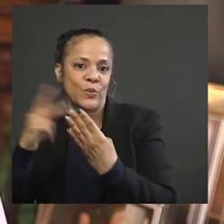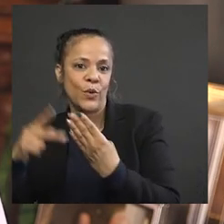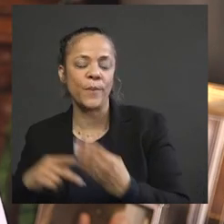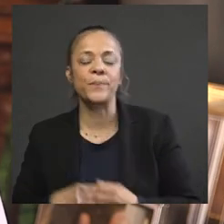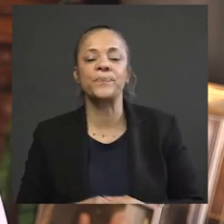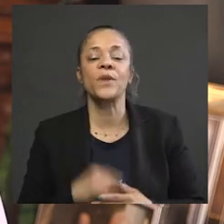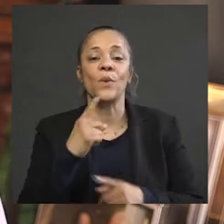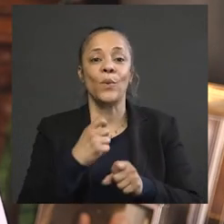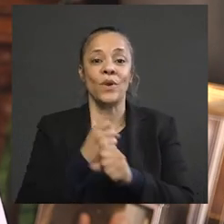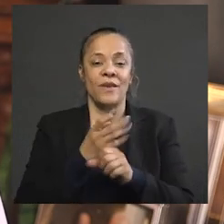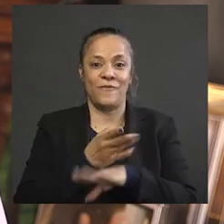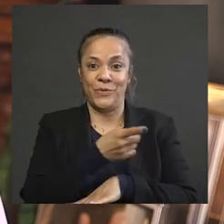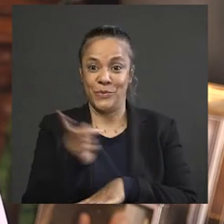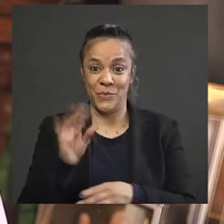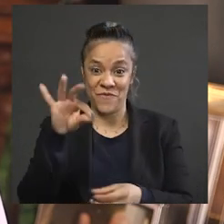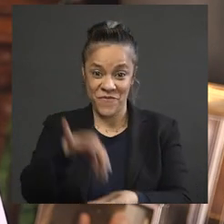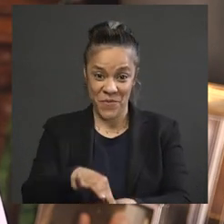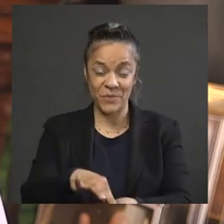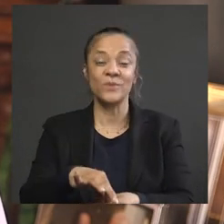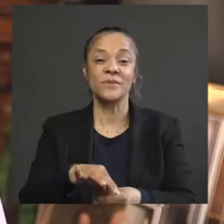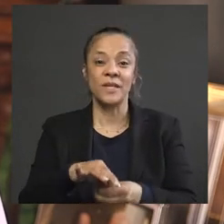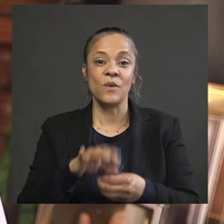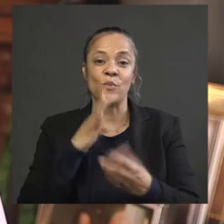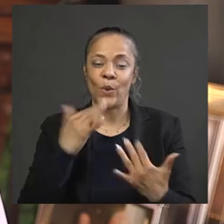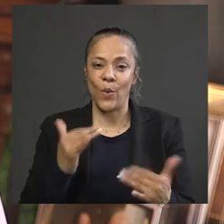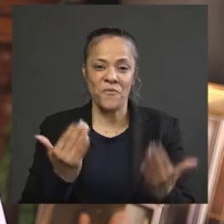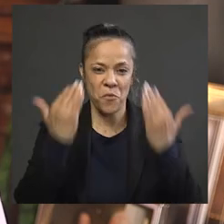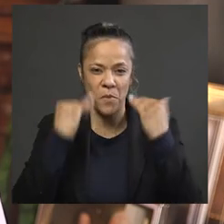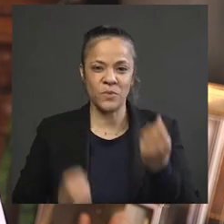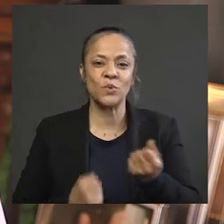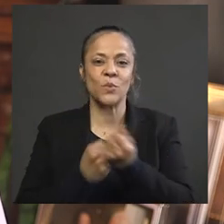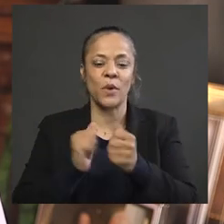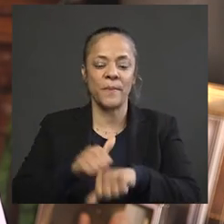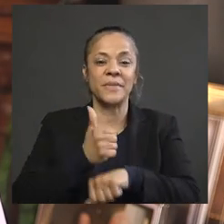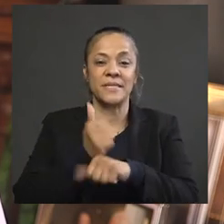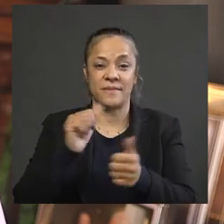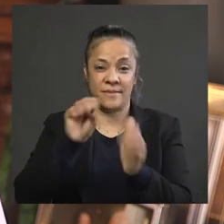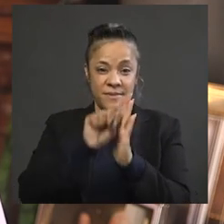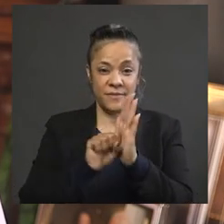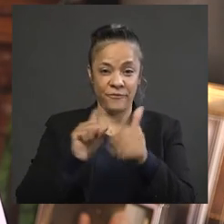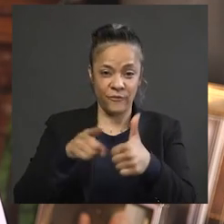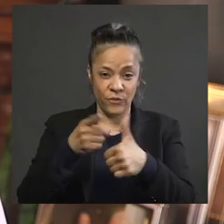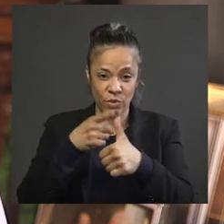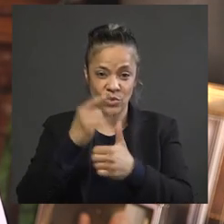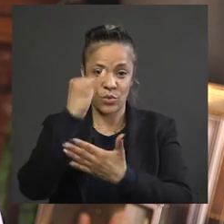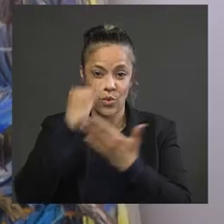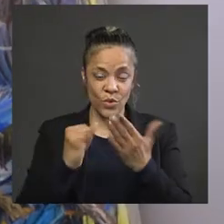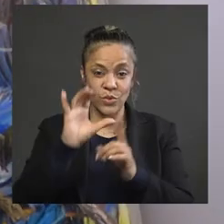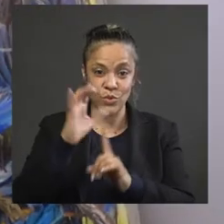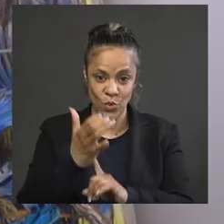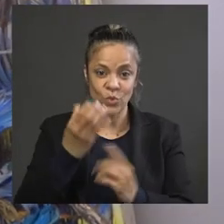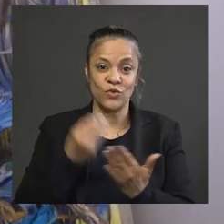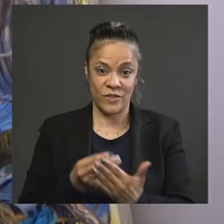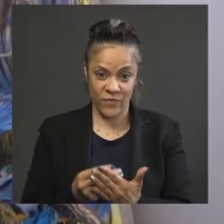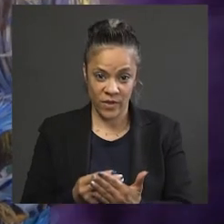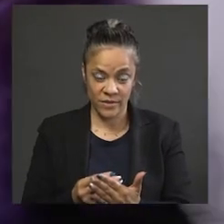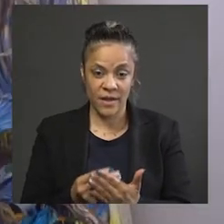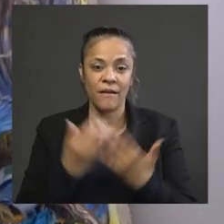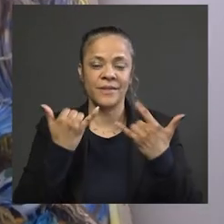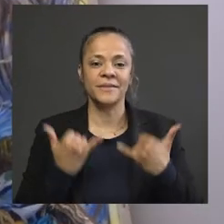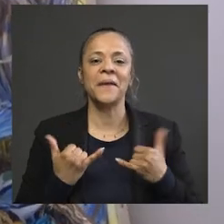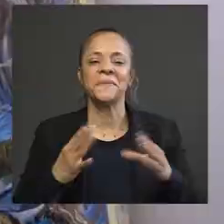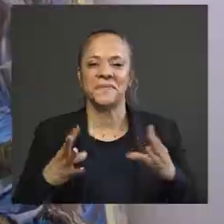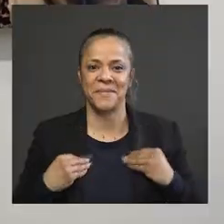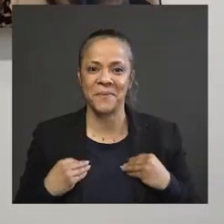One year after you voted in overwhelming support to implement the state's first municipal arts and culture trust fund, we are now